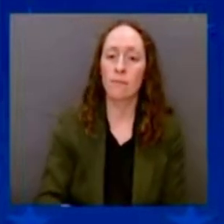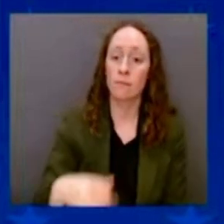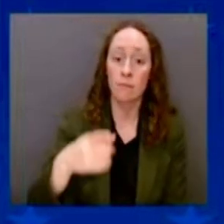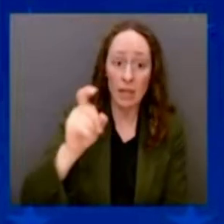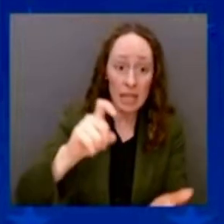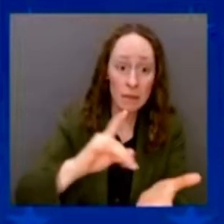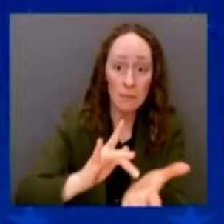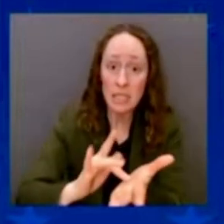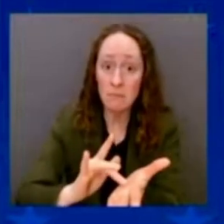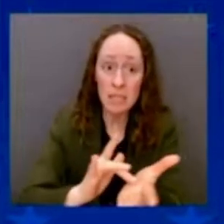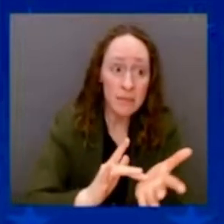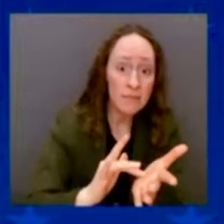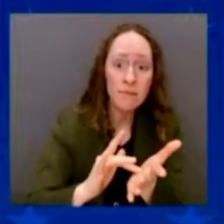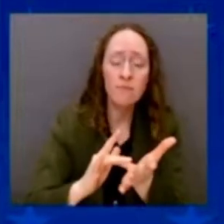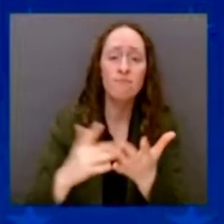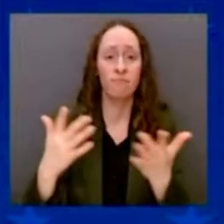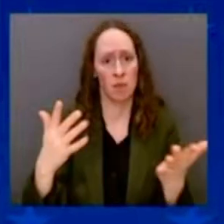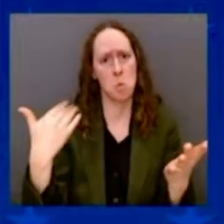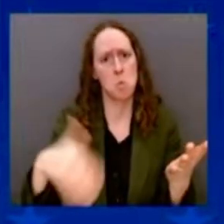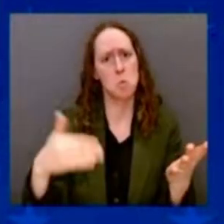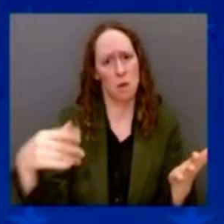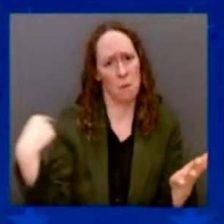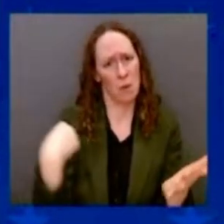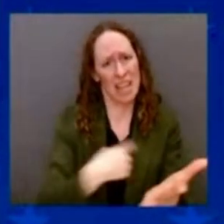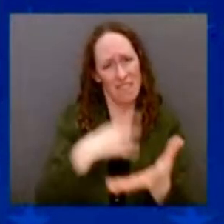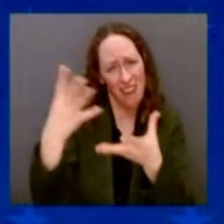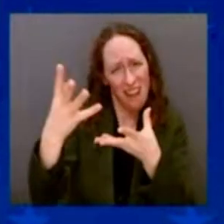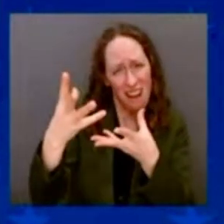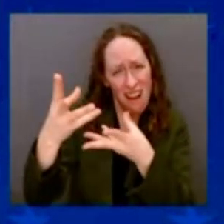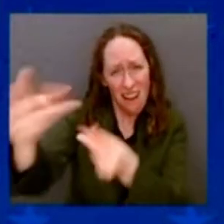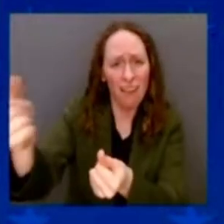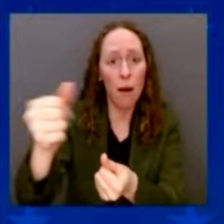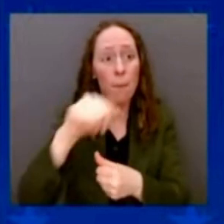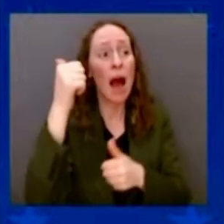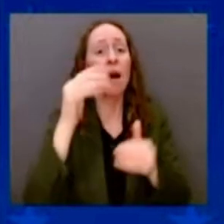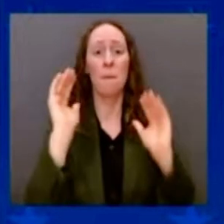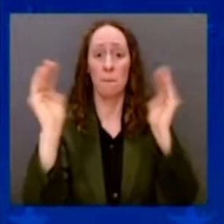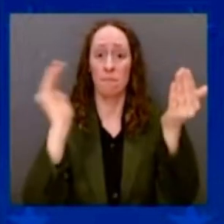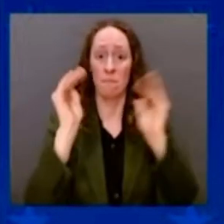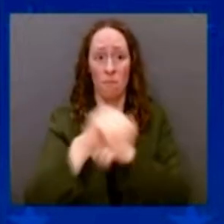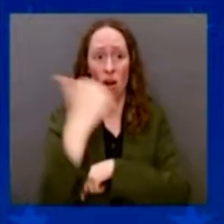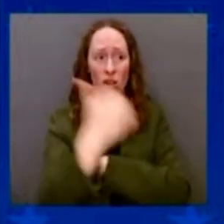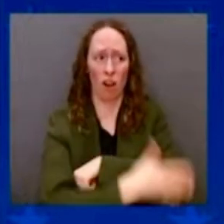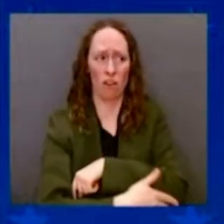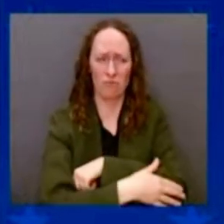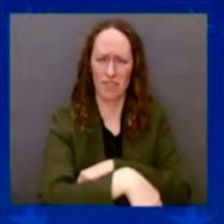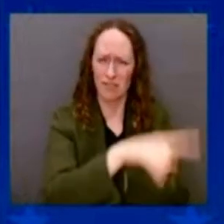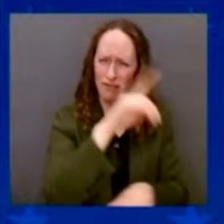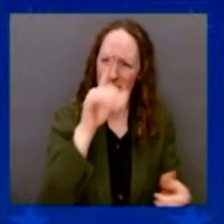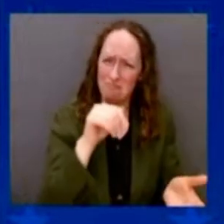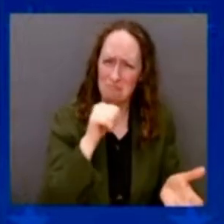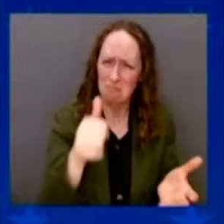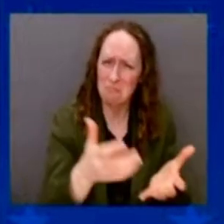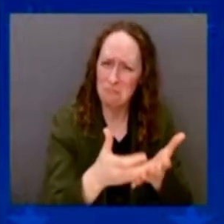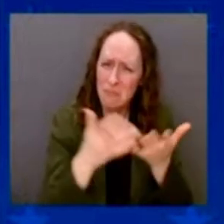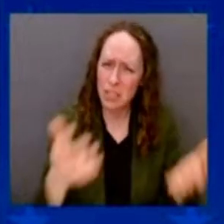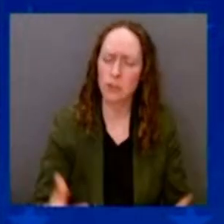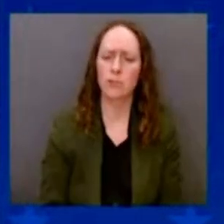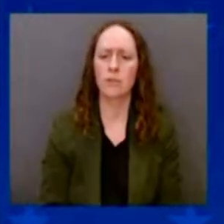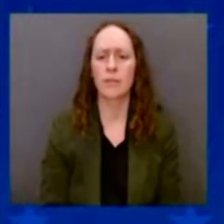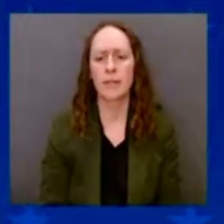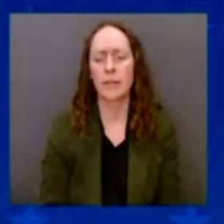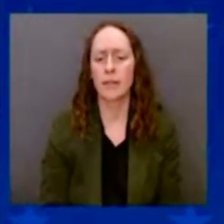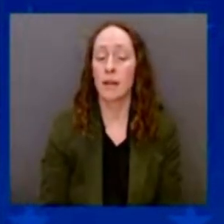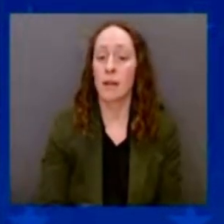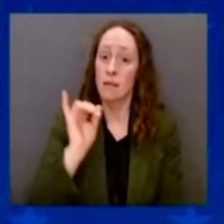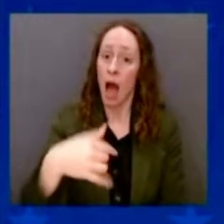advanced nation. We're finally beginning to change it. I've been fighting that for over 30 years. Because of the law that I worked on and